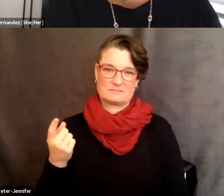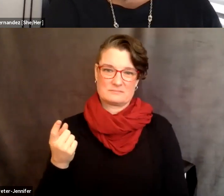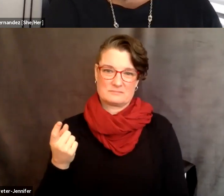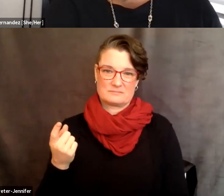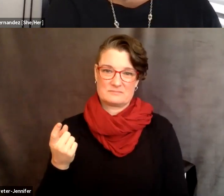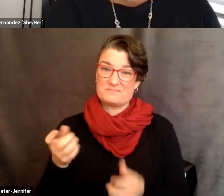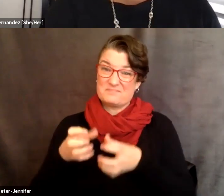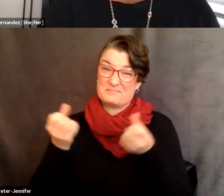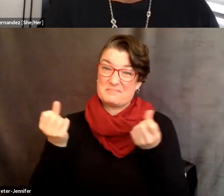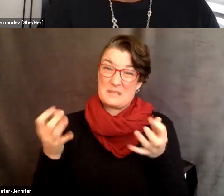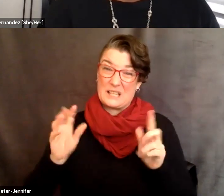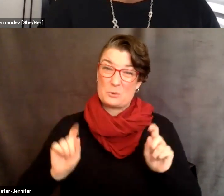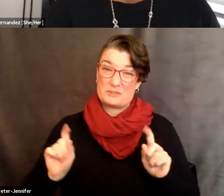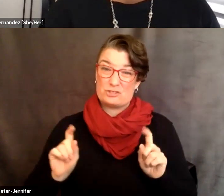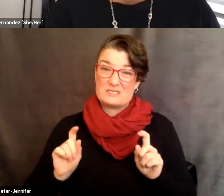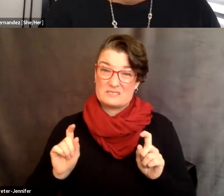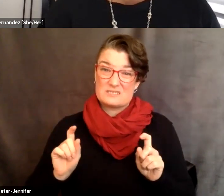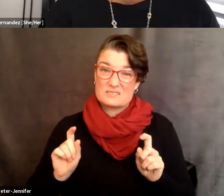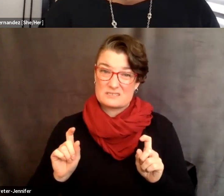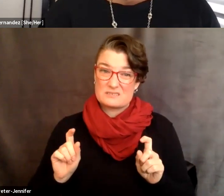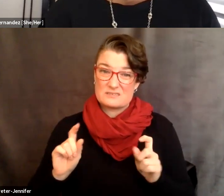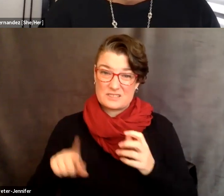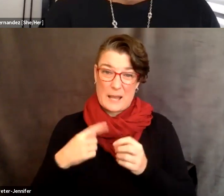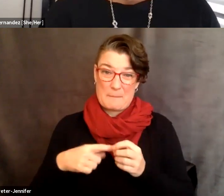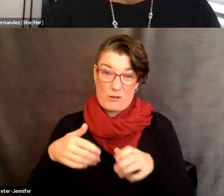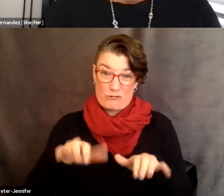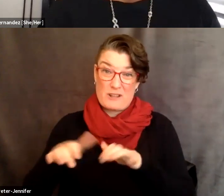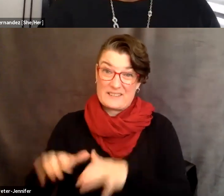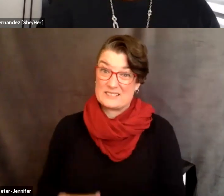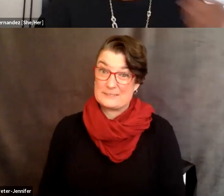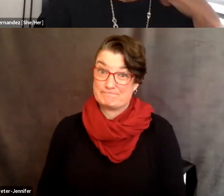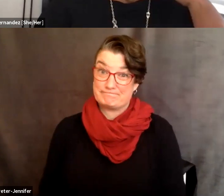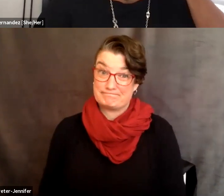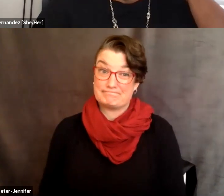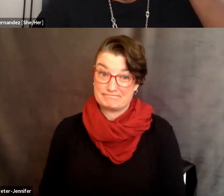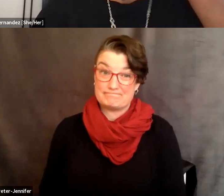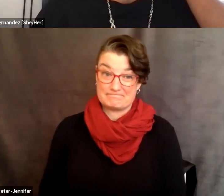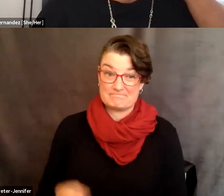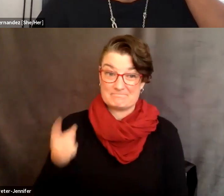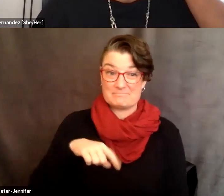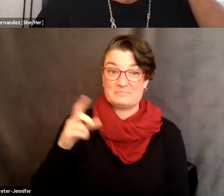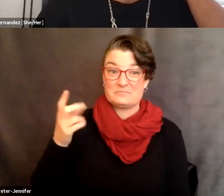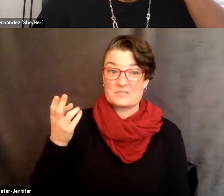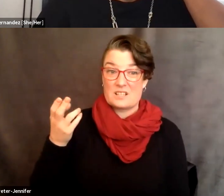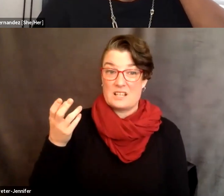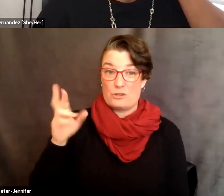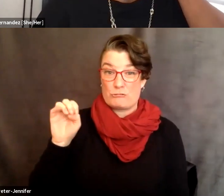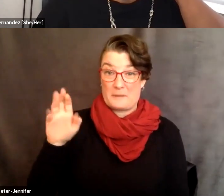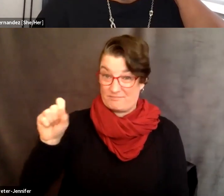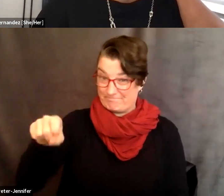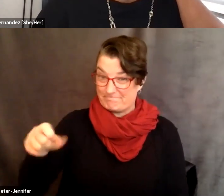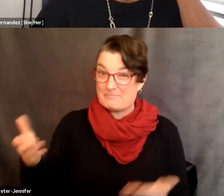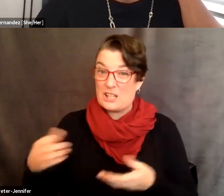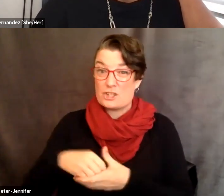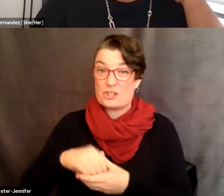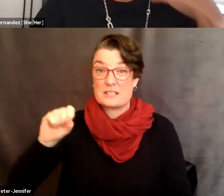there are a lot of questions about, um, these graves. Yes, there are. And here in Santa Cruz,